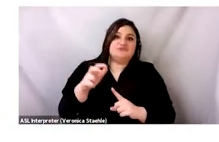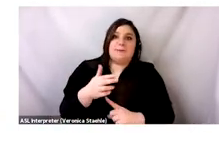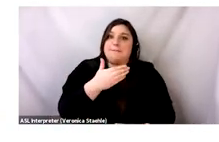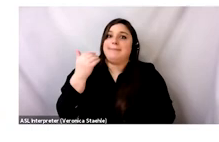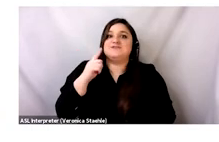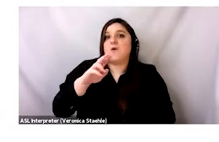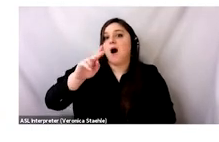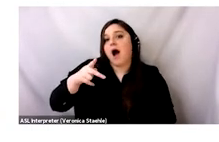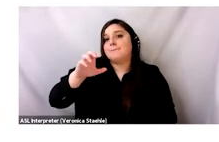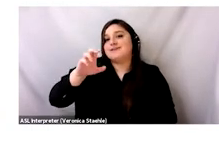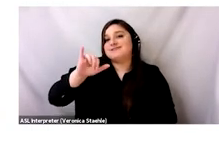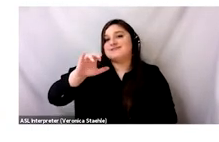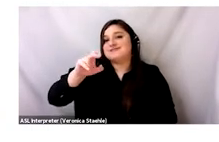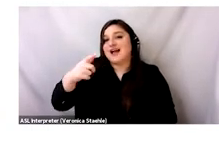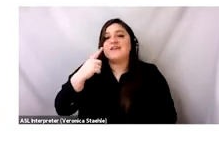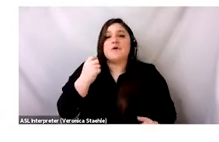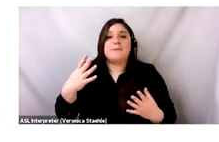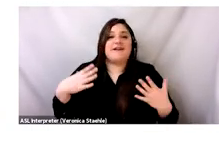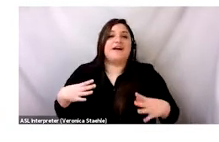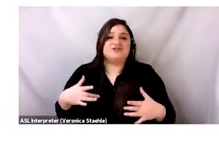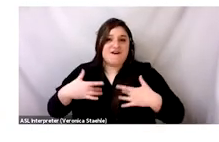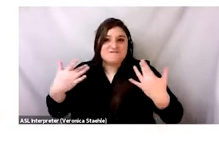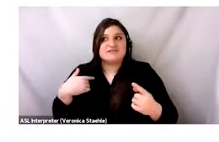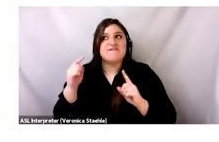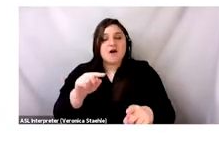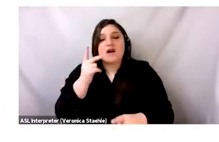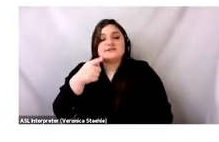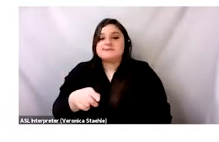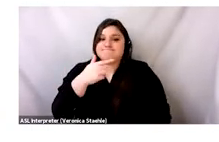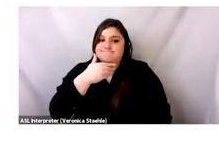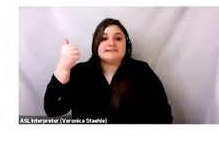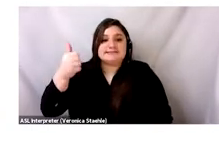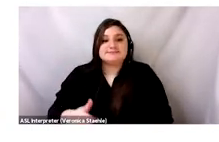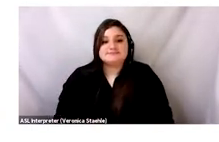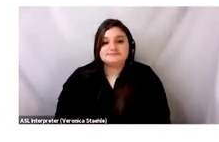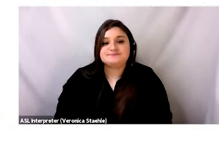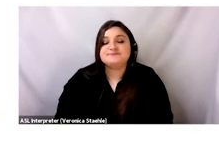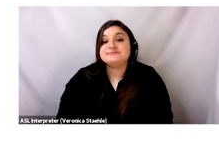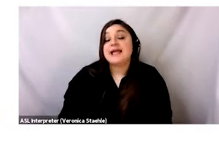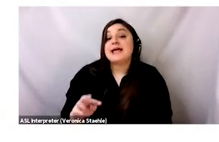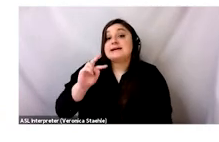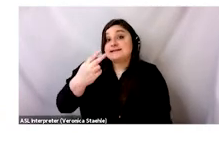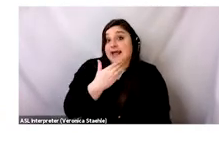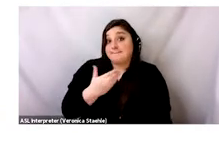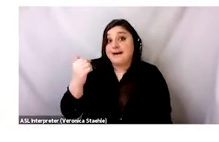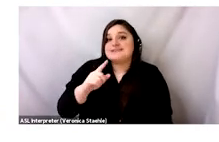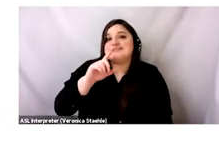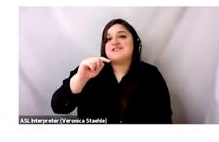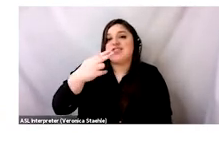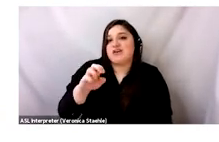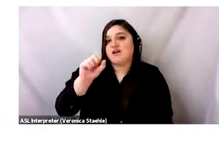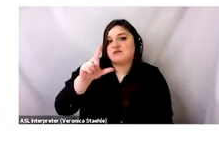100% community-centered. They're really the best upcycling events or fashion events generally that I've been to in my whole life.